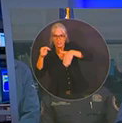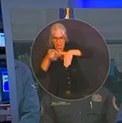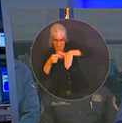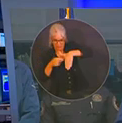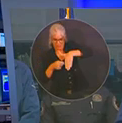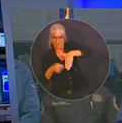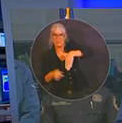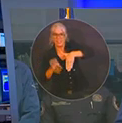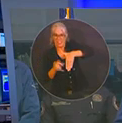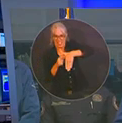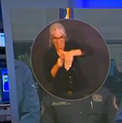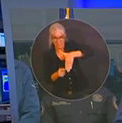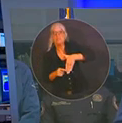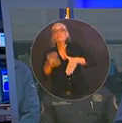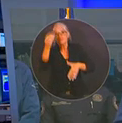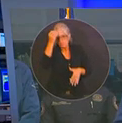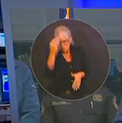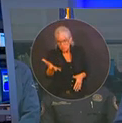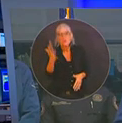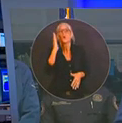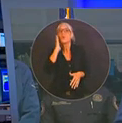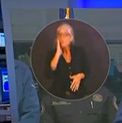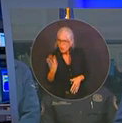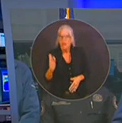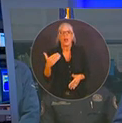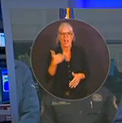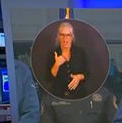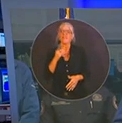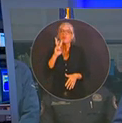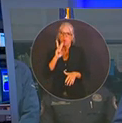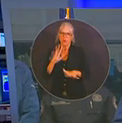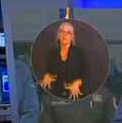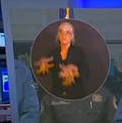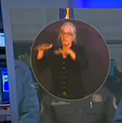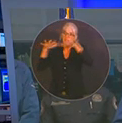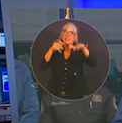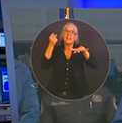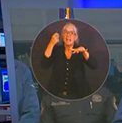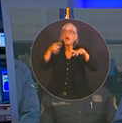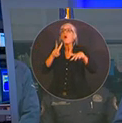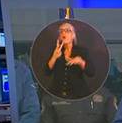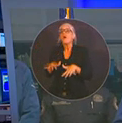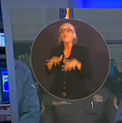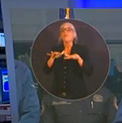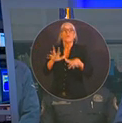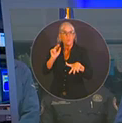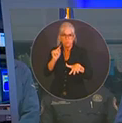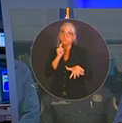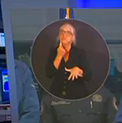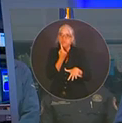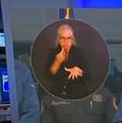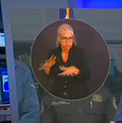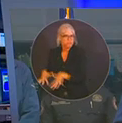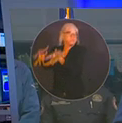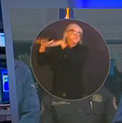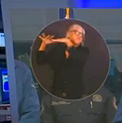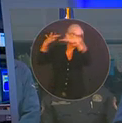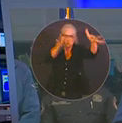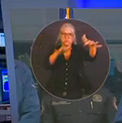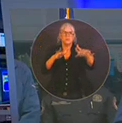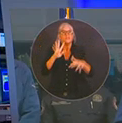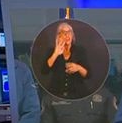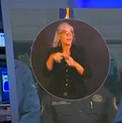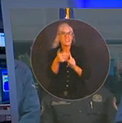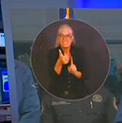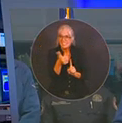has the potential to have really, really significant storm surge. And when you're talking about 10 to 15